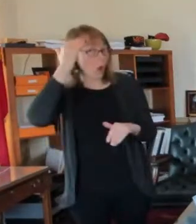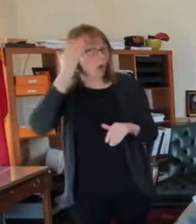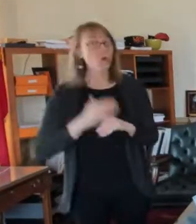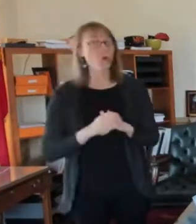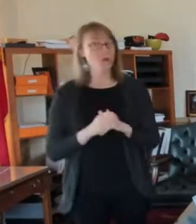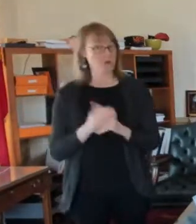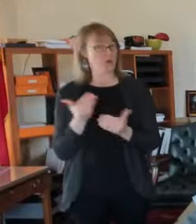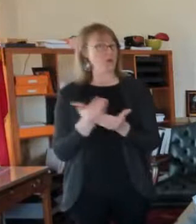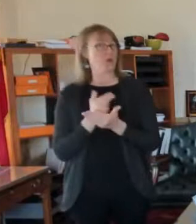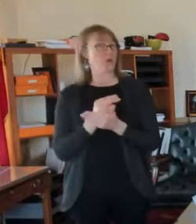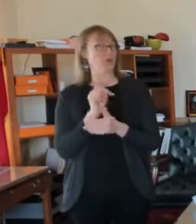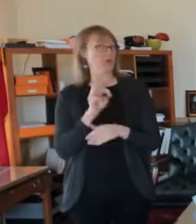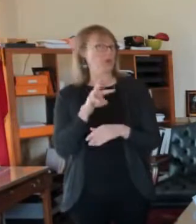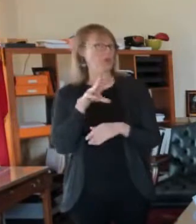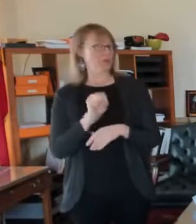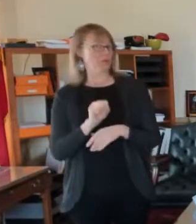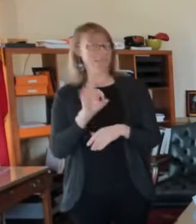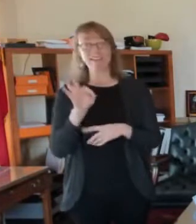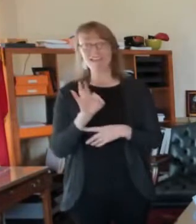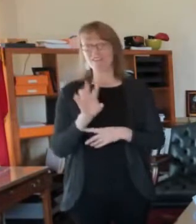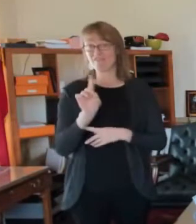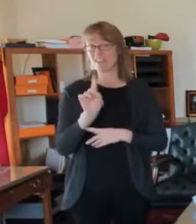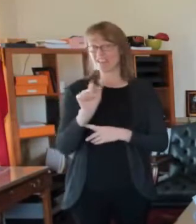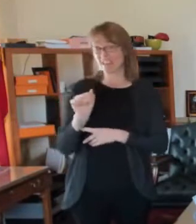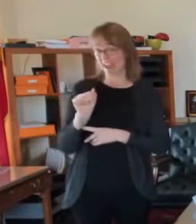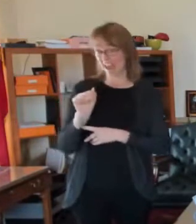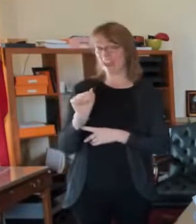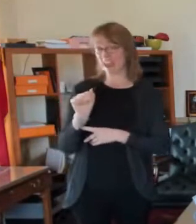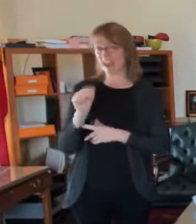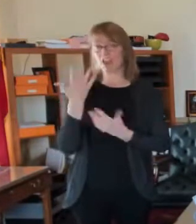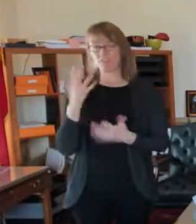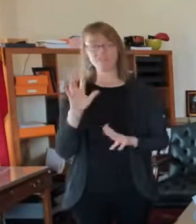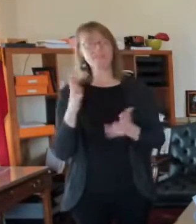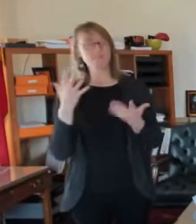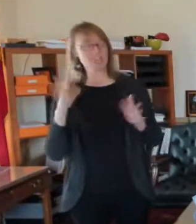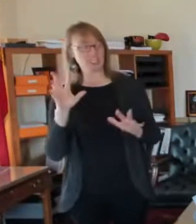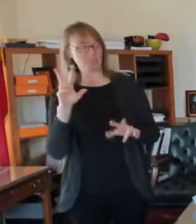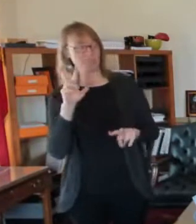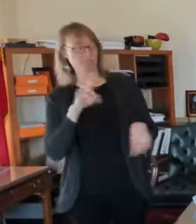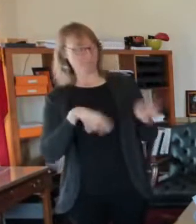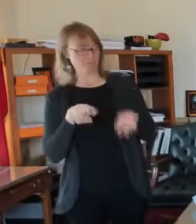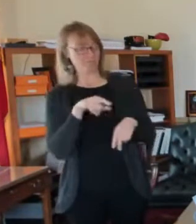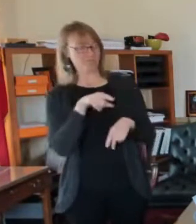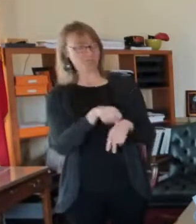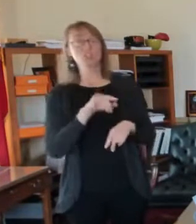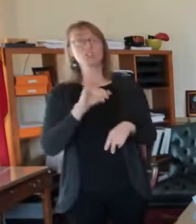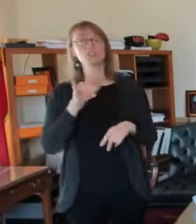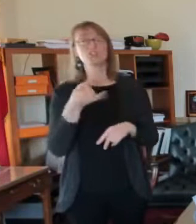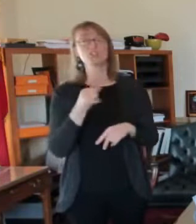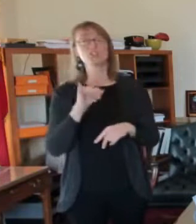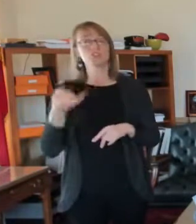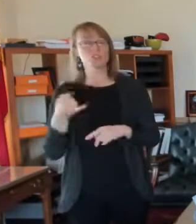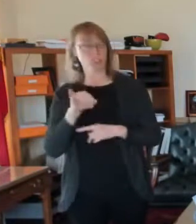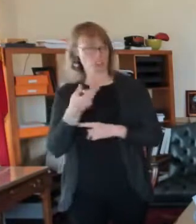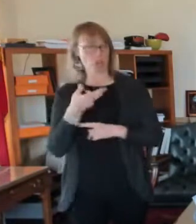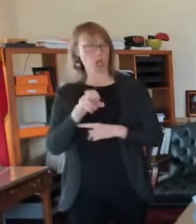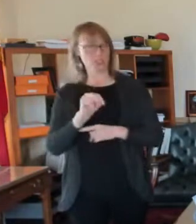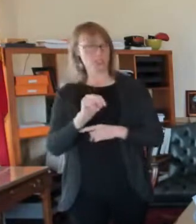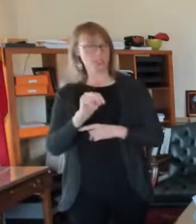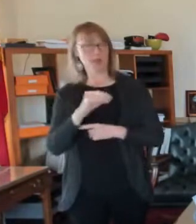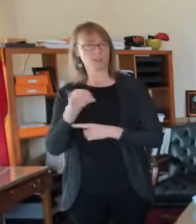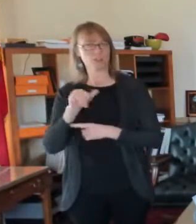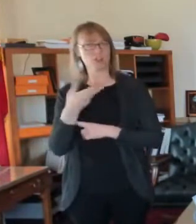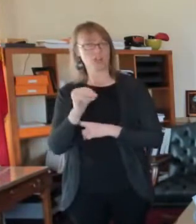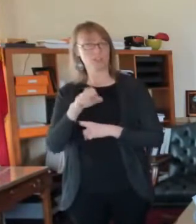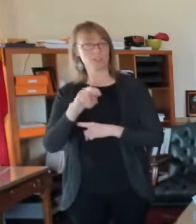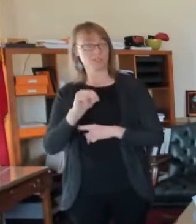said, um, that the Johnson and Johnson vaccine meets the requirements